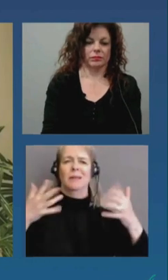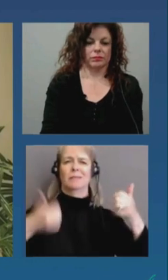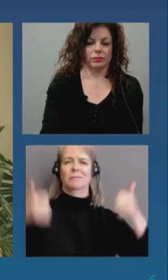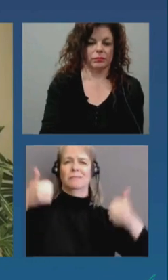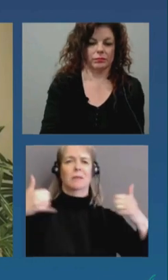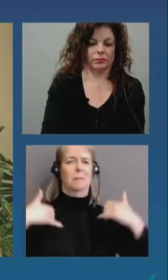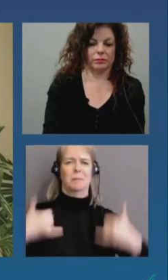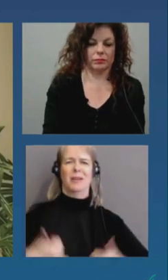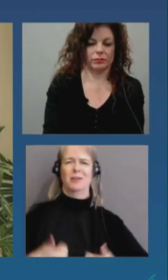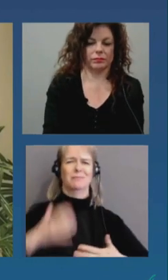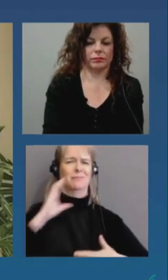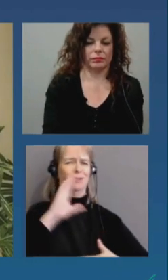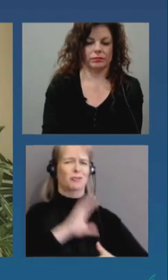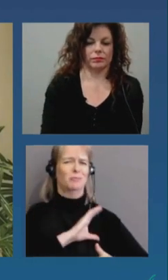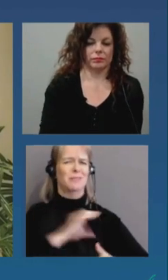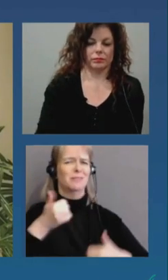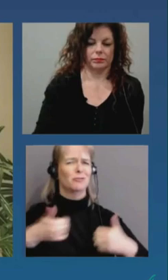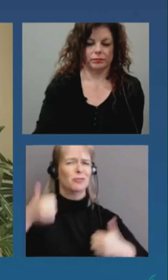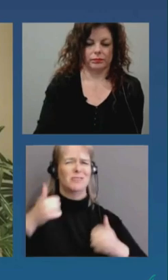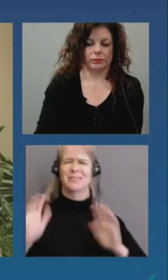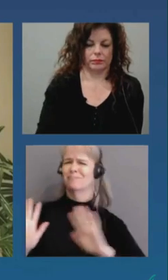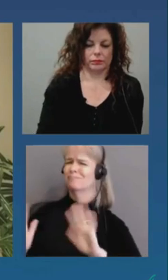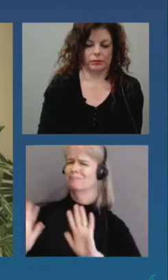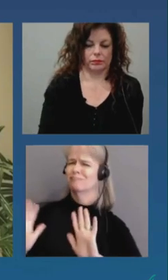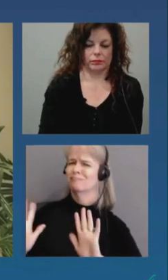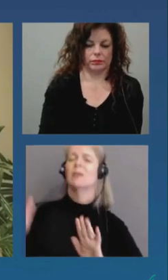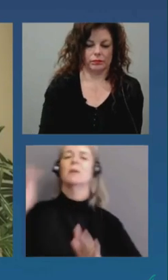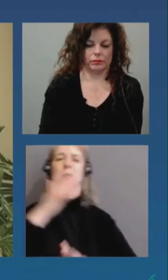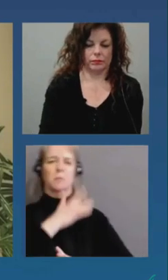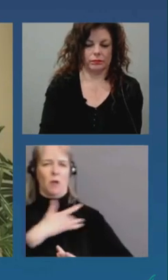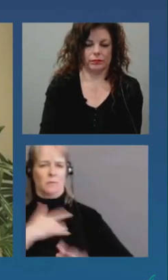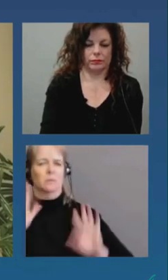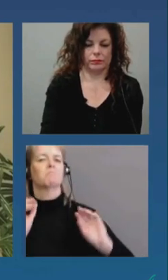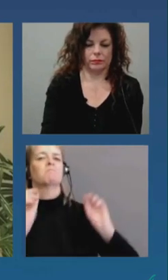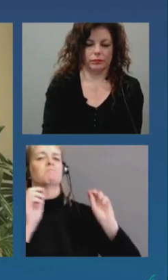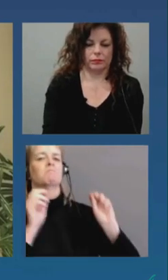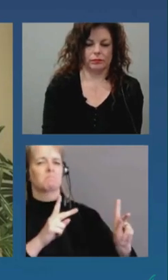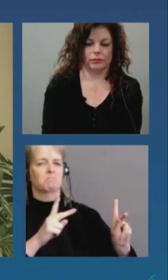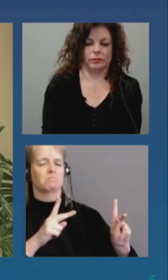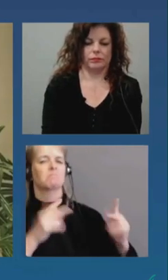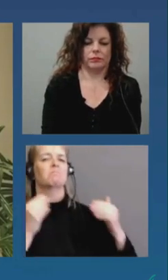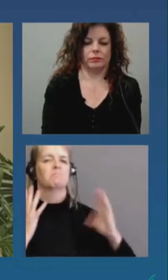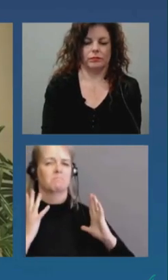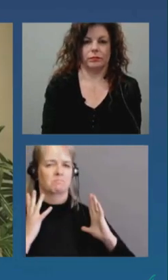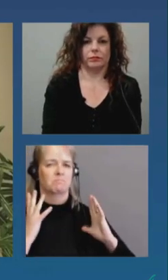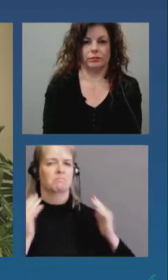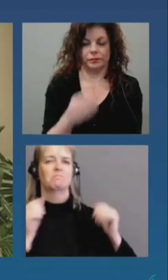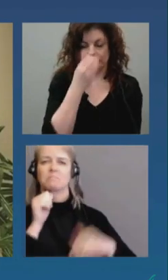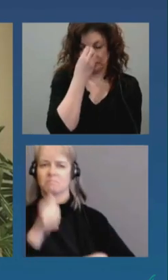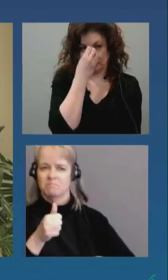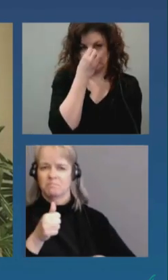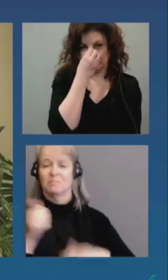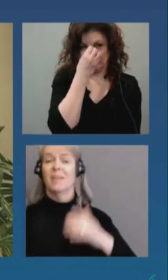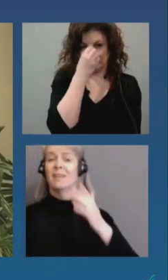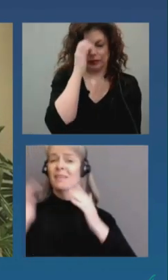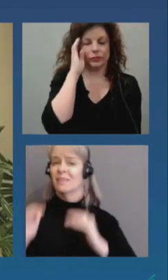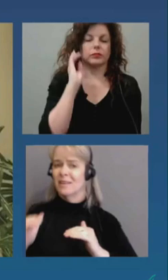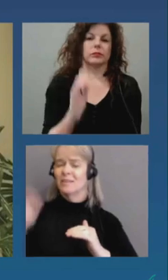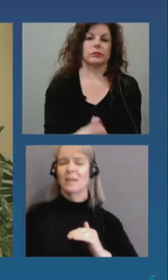the province. I'm also pleased the province has reconsidered the closure of play structures around